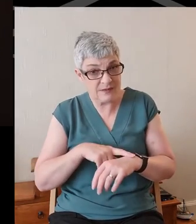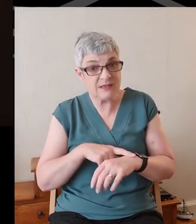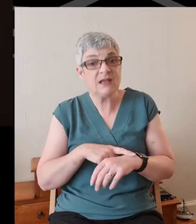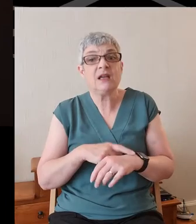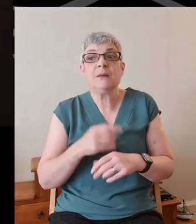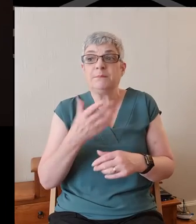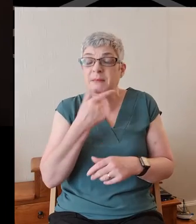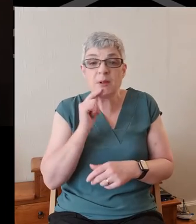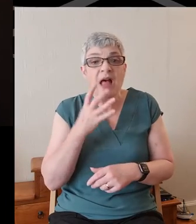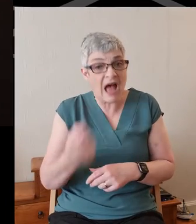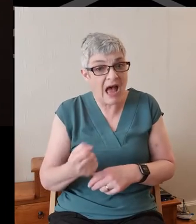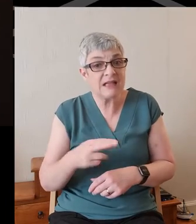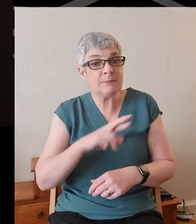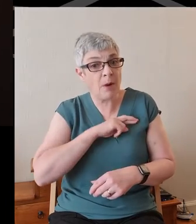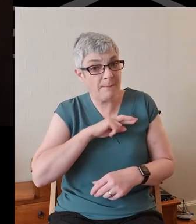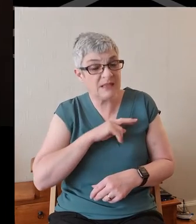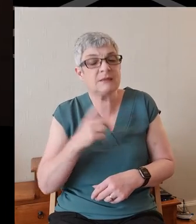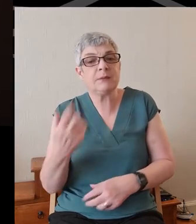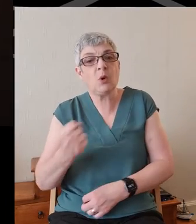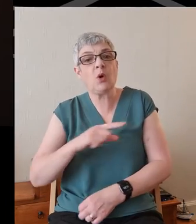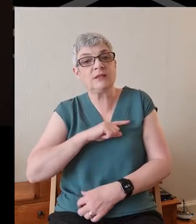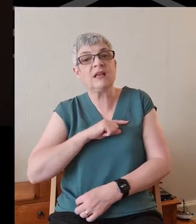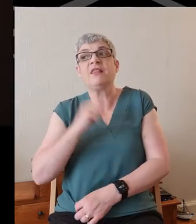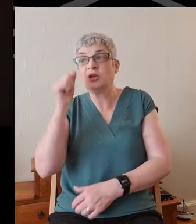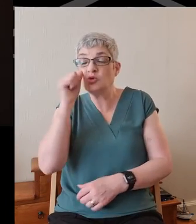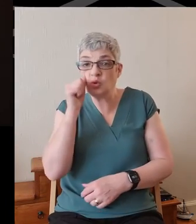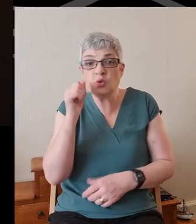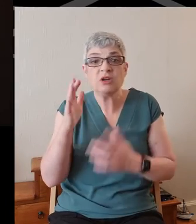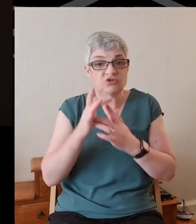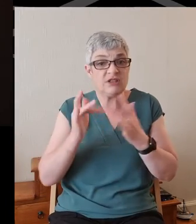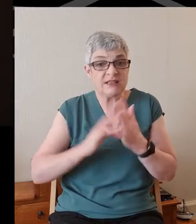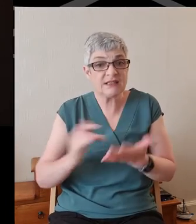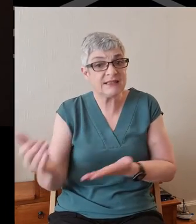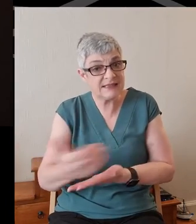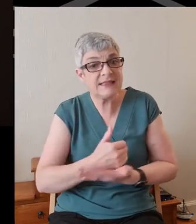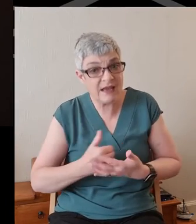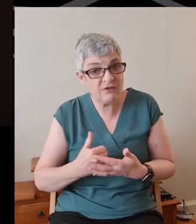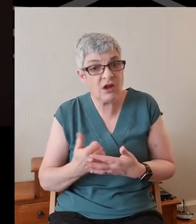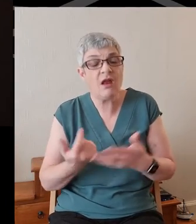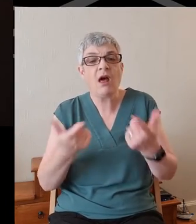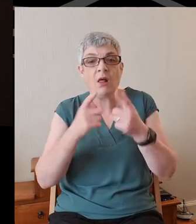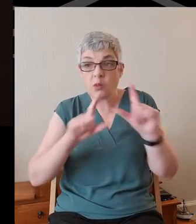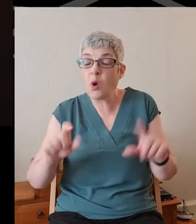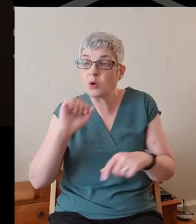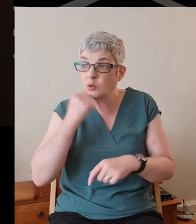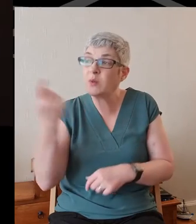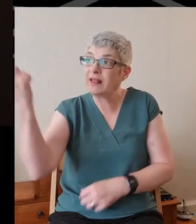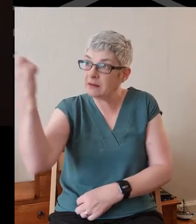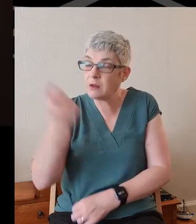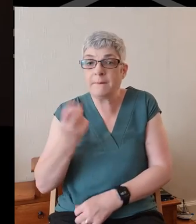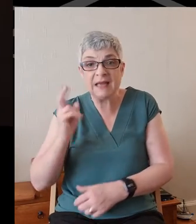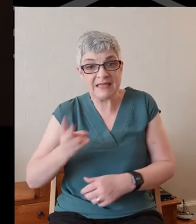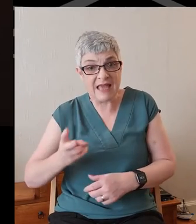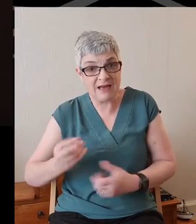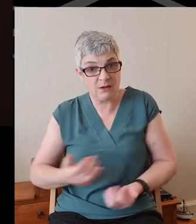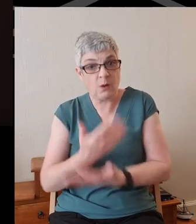because not only was He a Savior who had died and risen for them, but a Lord who was returning again in glory.